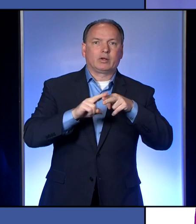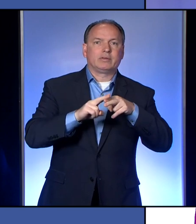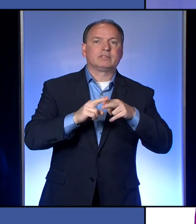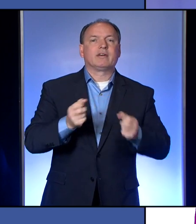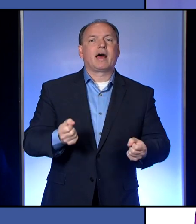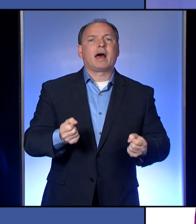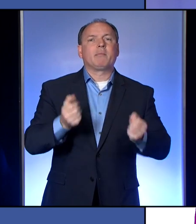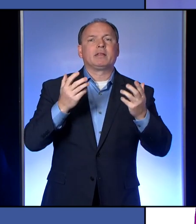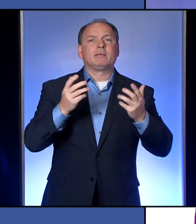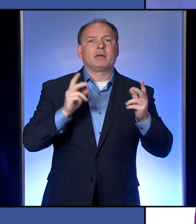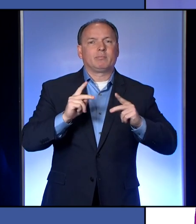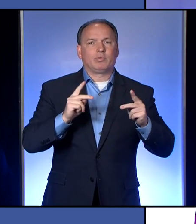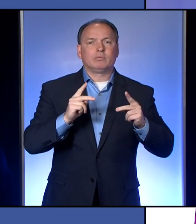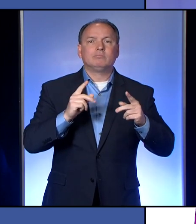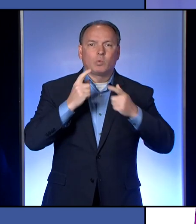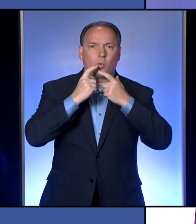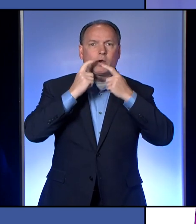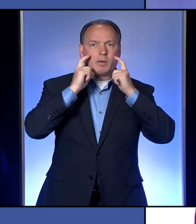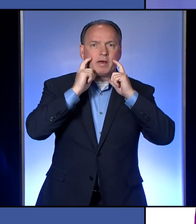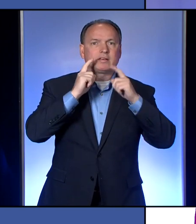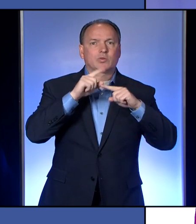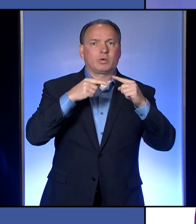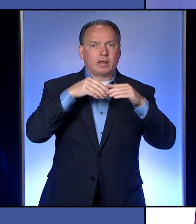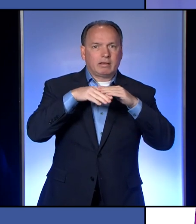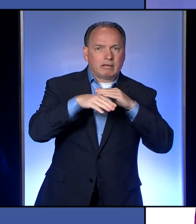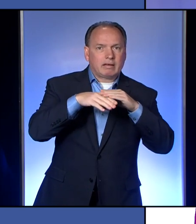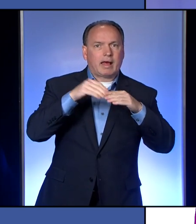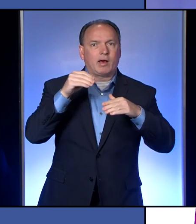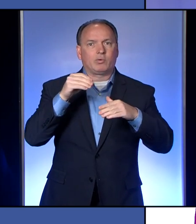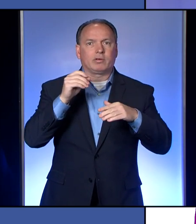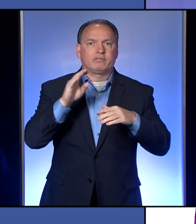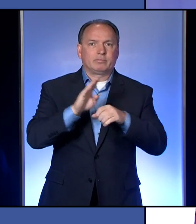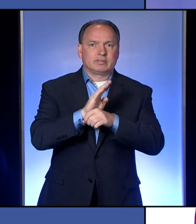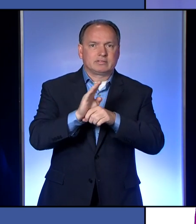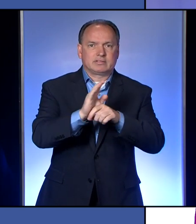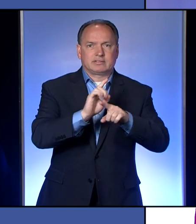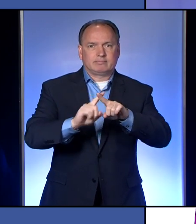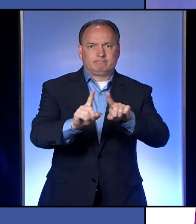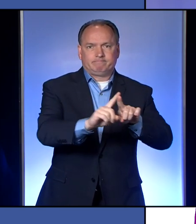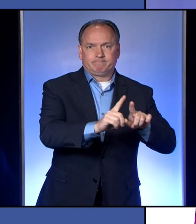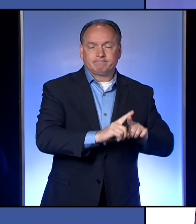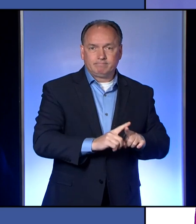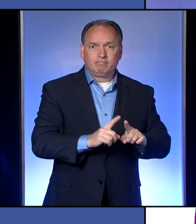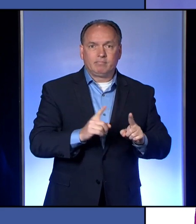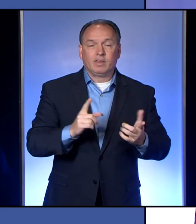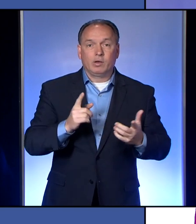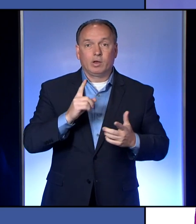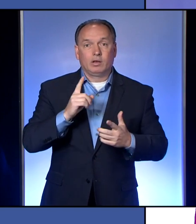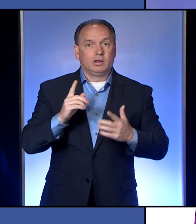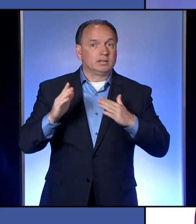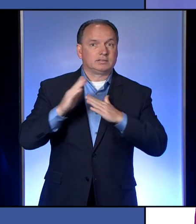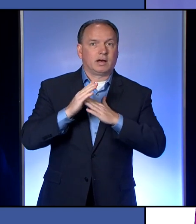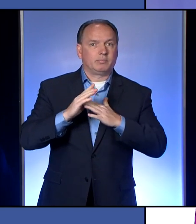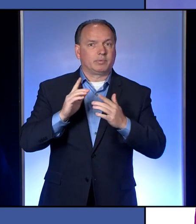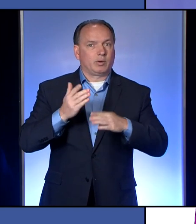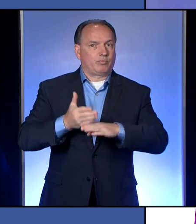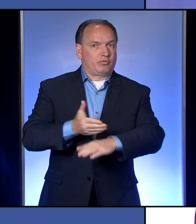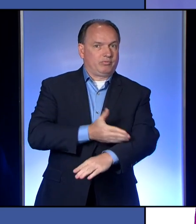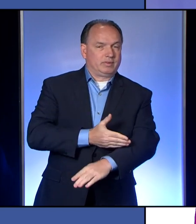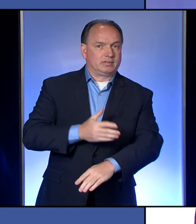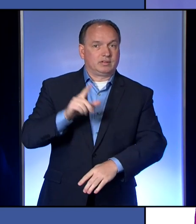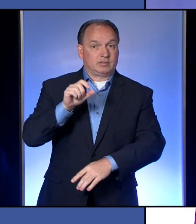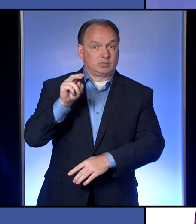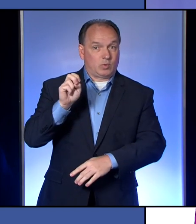masks being worn by those going into and out of businesses, with the biggest difference occurring in Zone 5, which had a